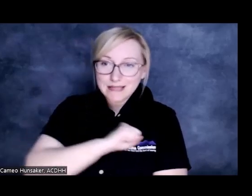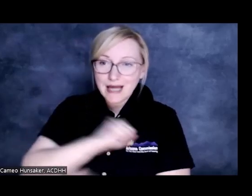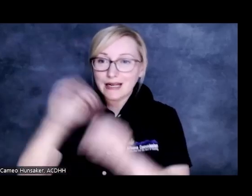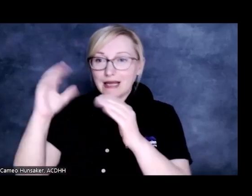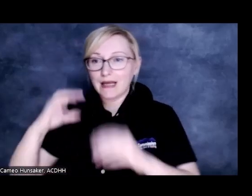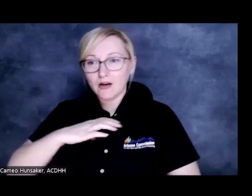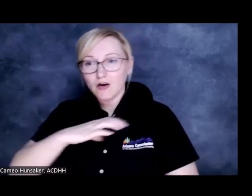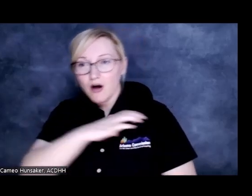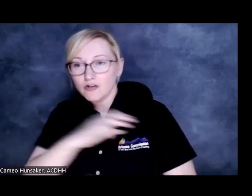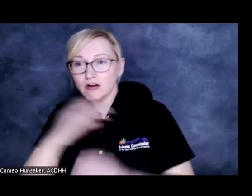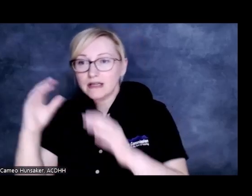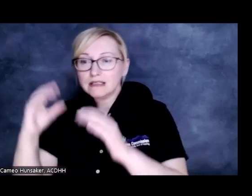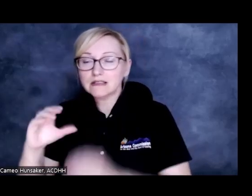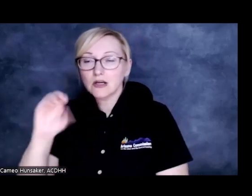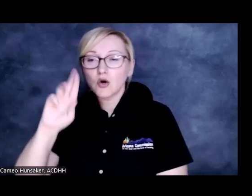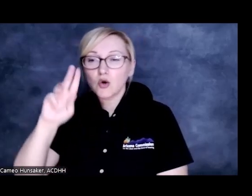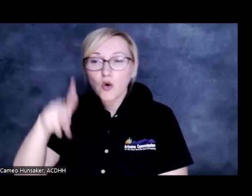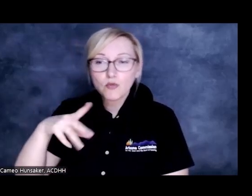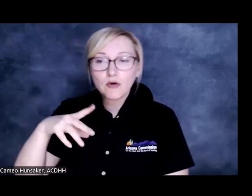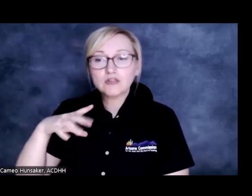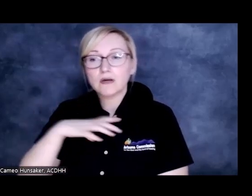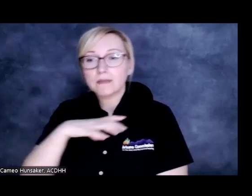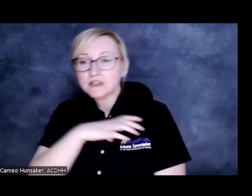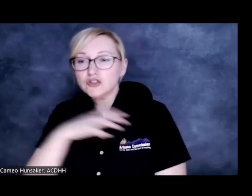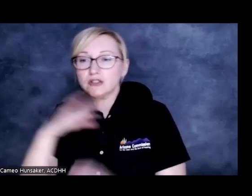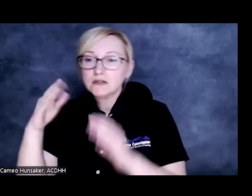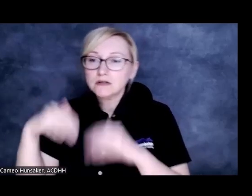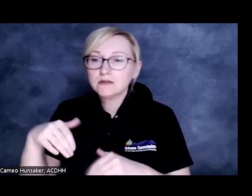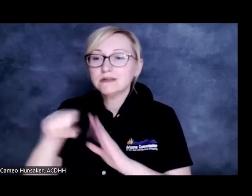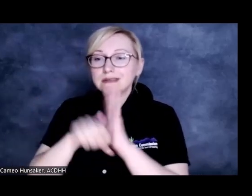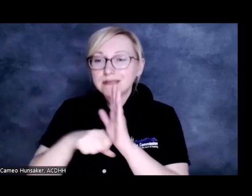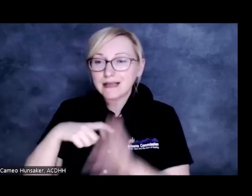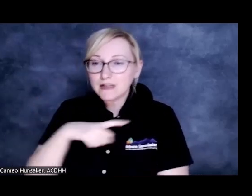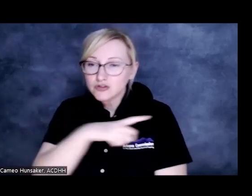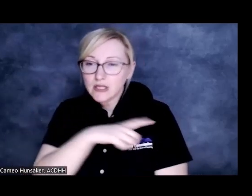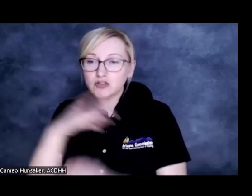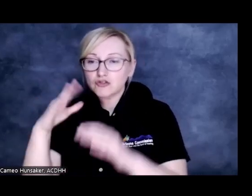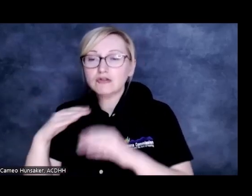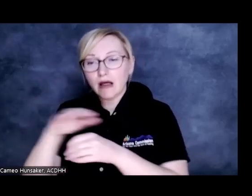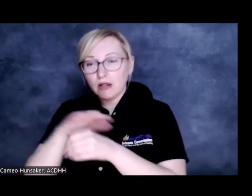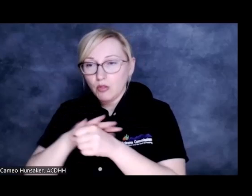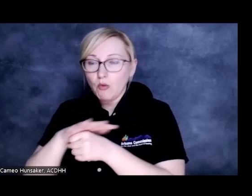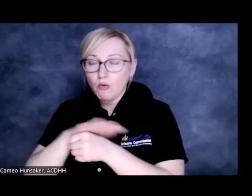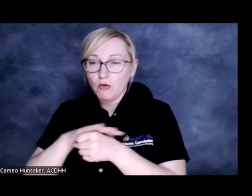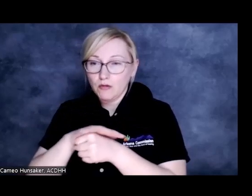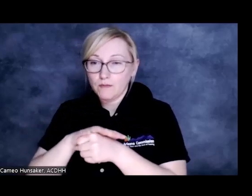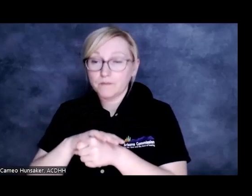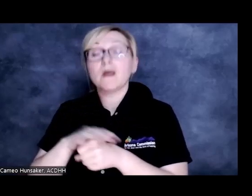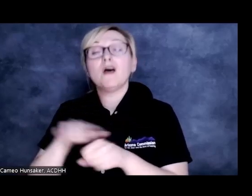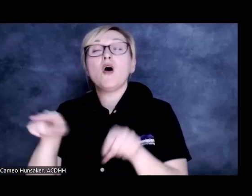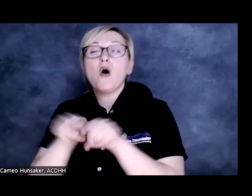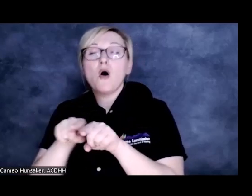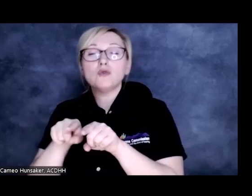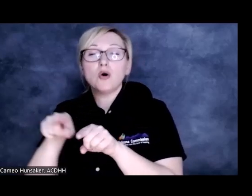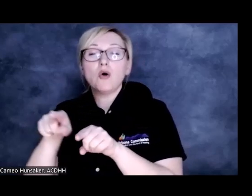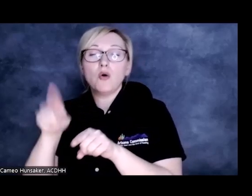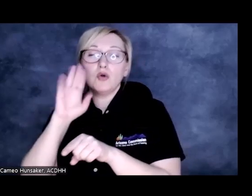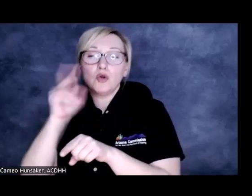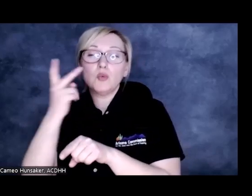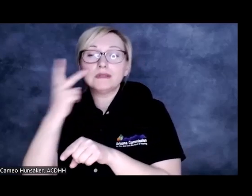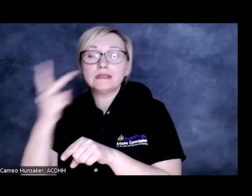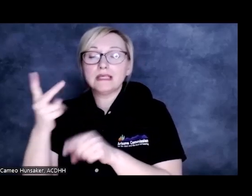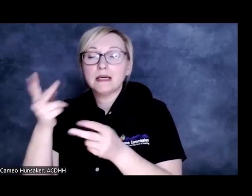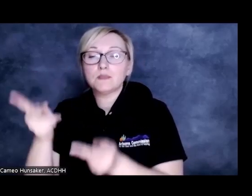legislature, and local offices. One thing I did not put on here that you'll also see on the ballot are the propositions.